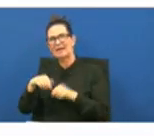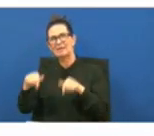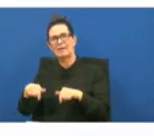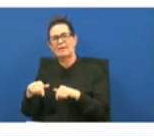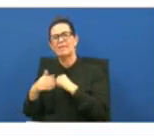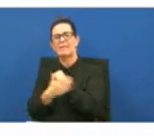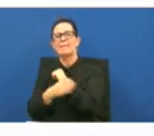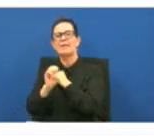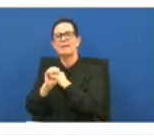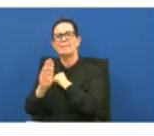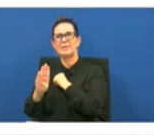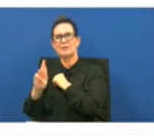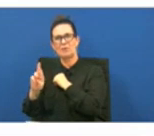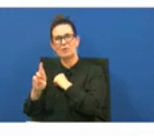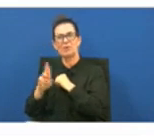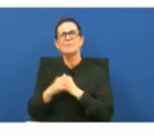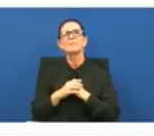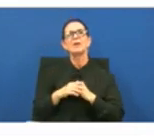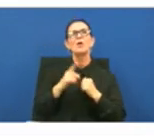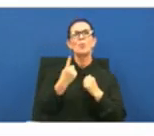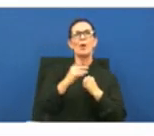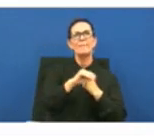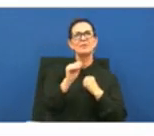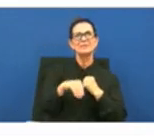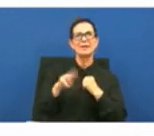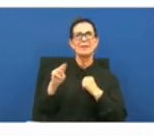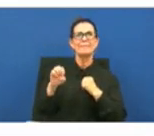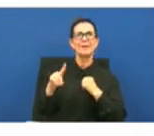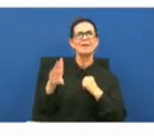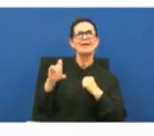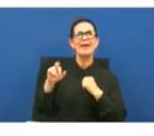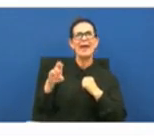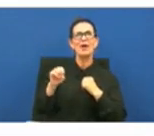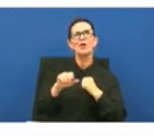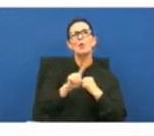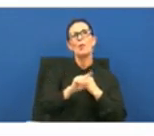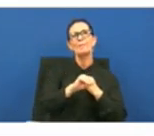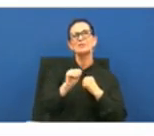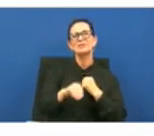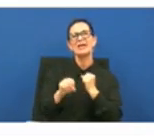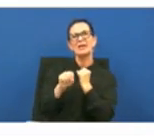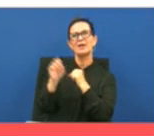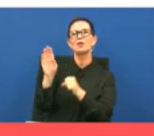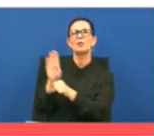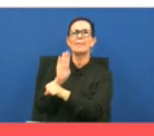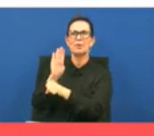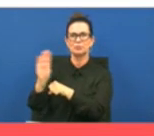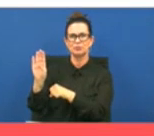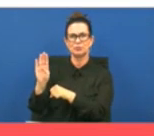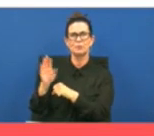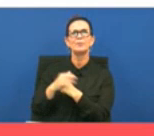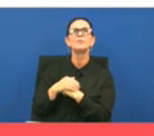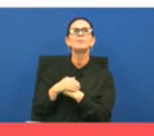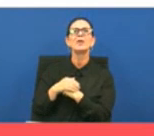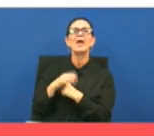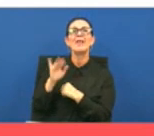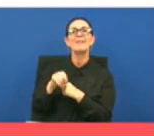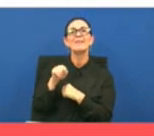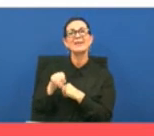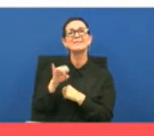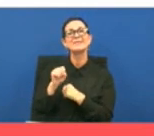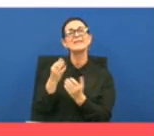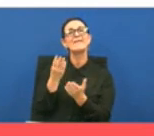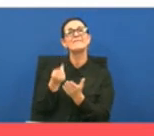are medicare and one percent are commercial next slide this is the